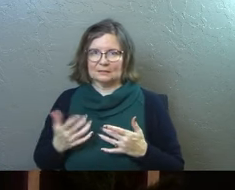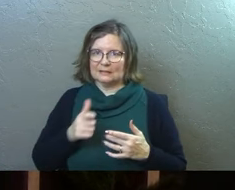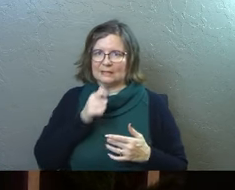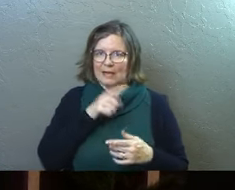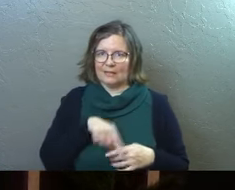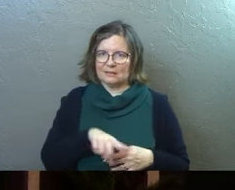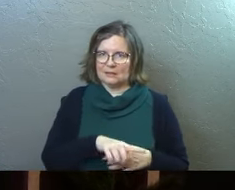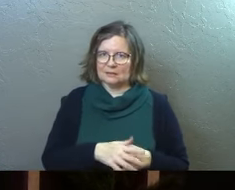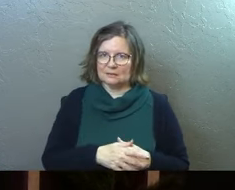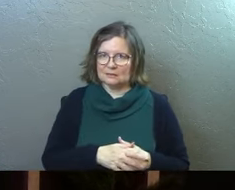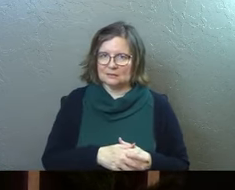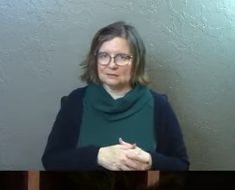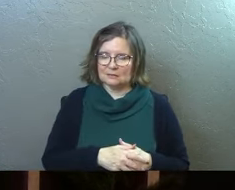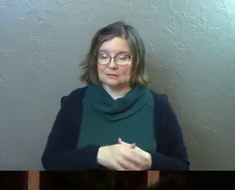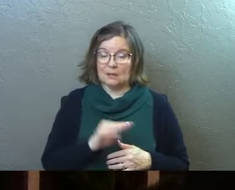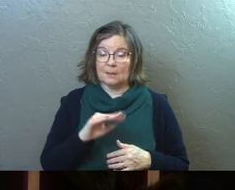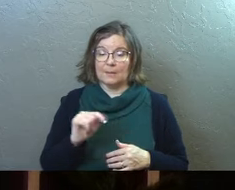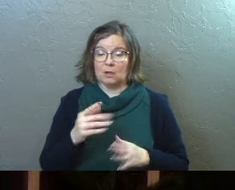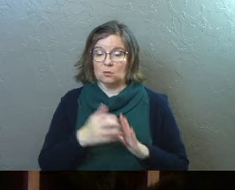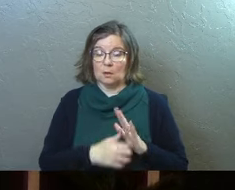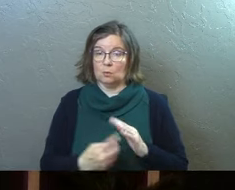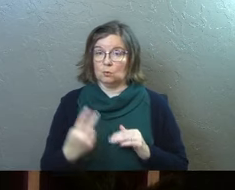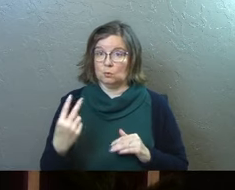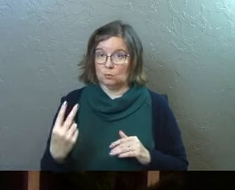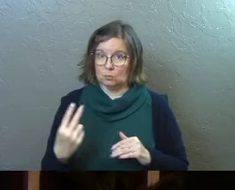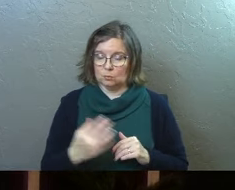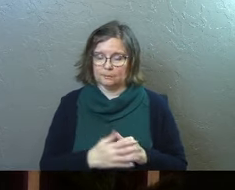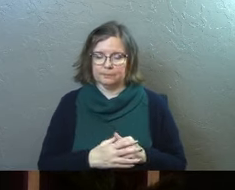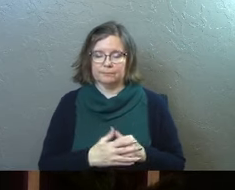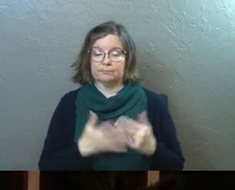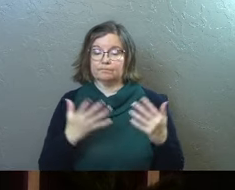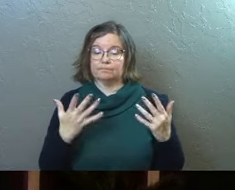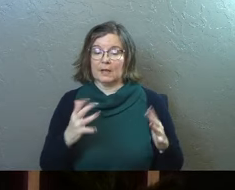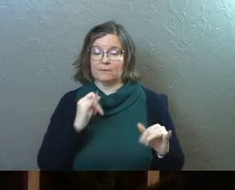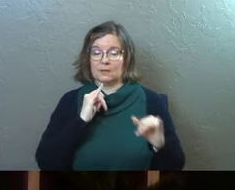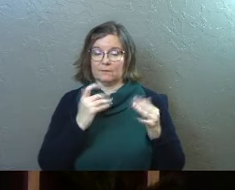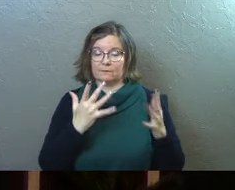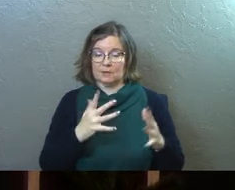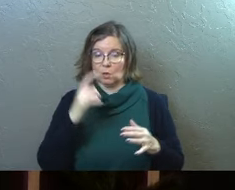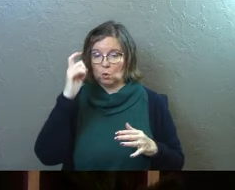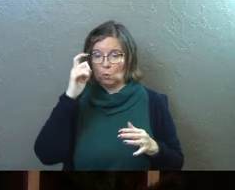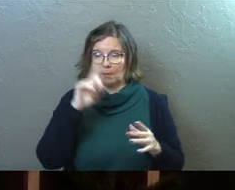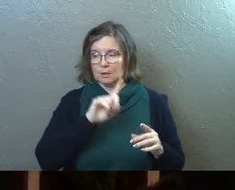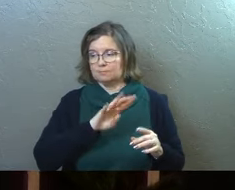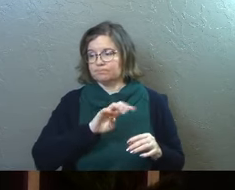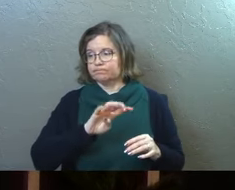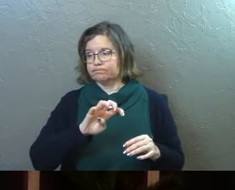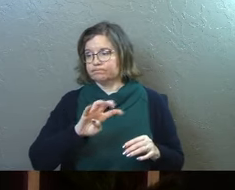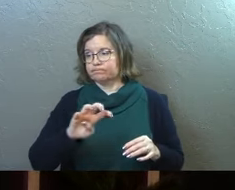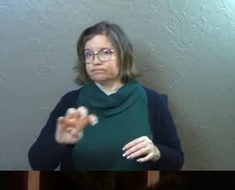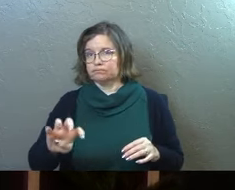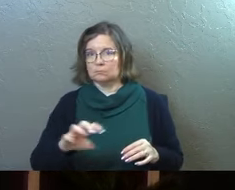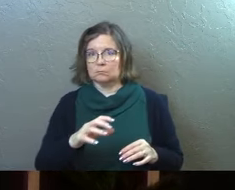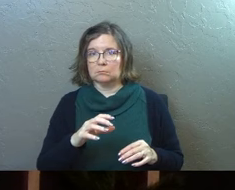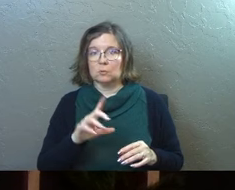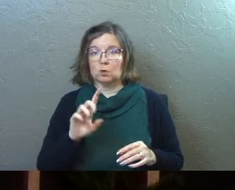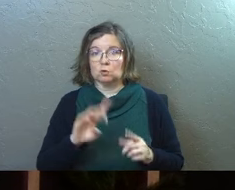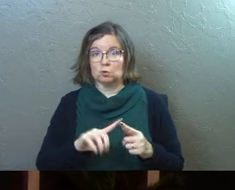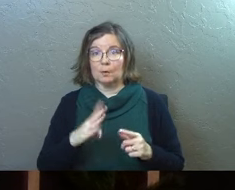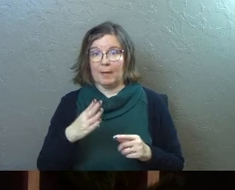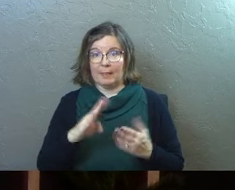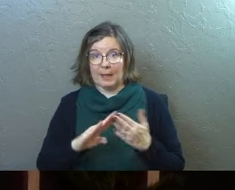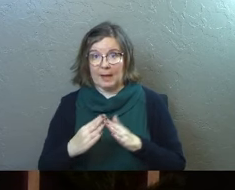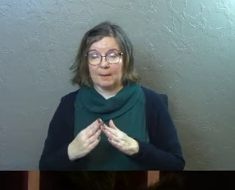Not these guys. Matthew chapter two, after this interview, the wise men went their way and going on to